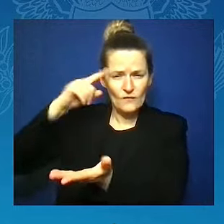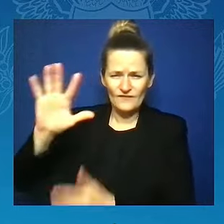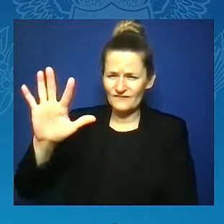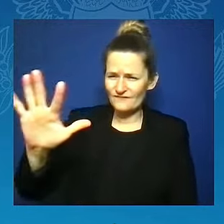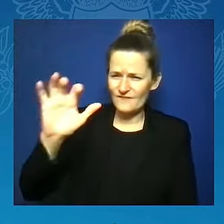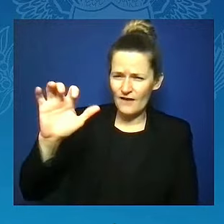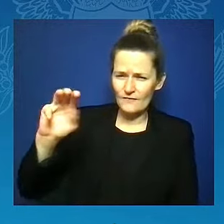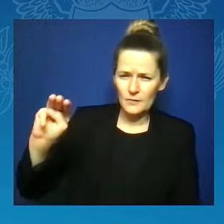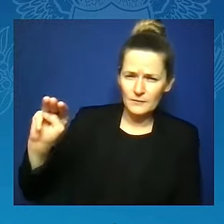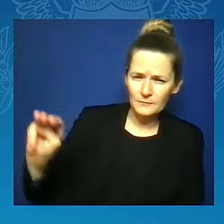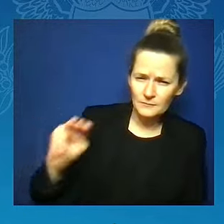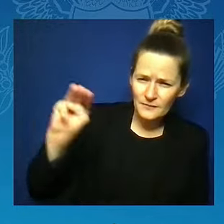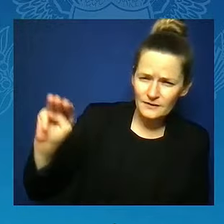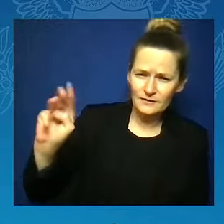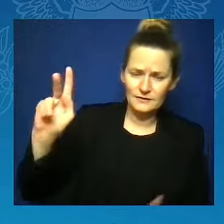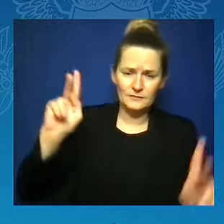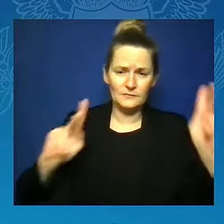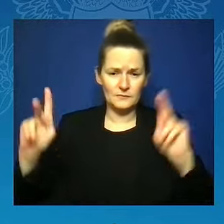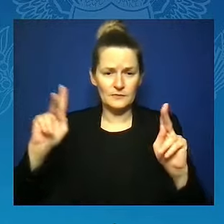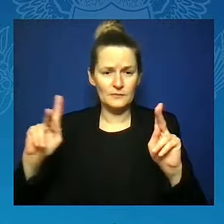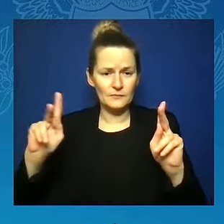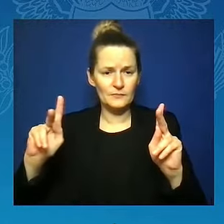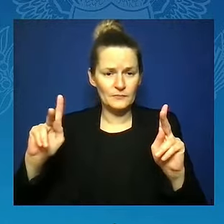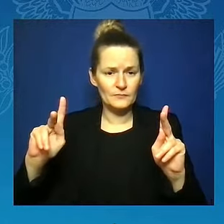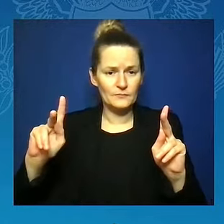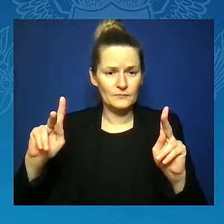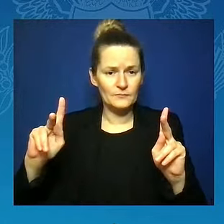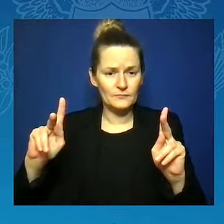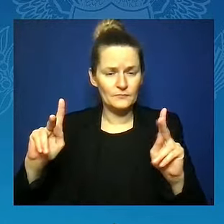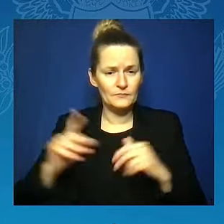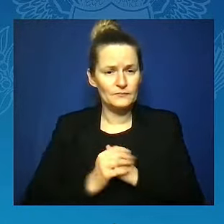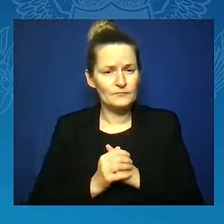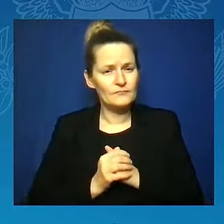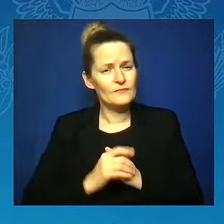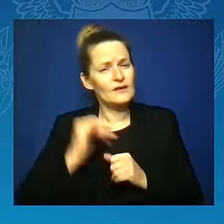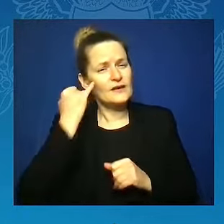And if you or anyone you know benefited from that, please testify.